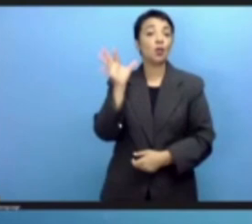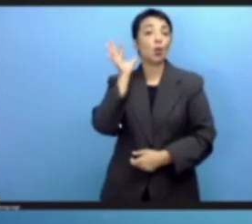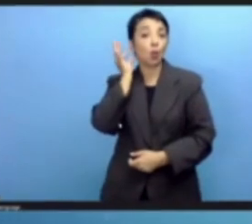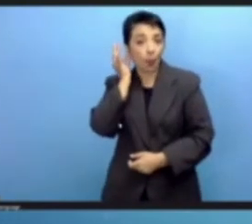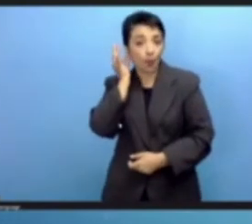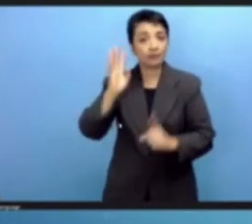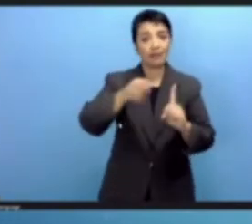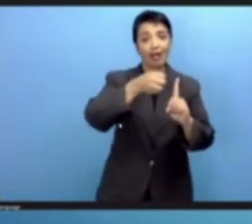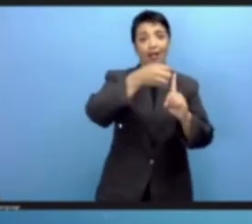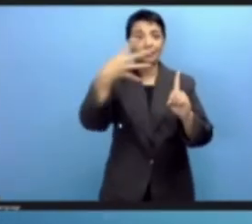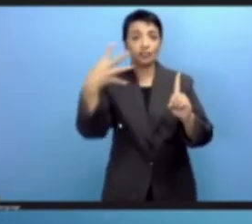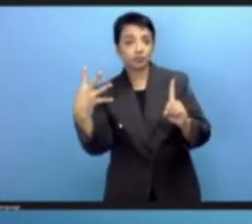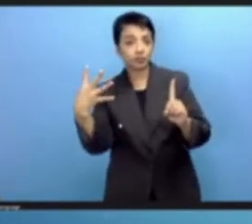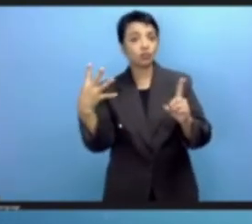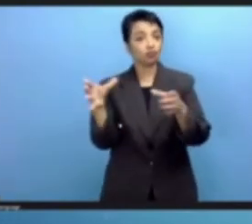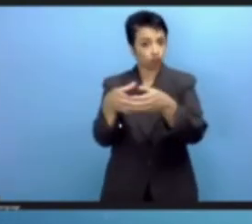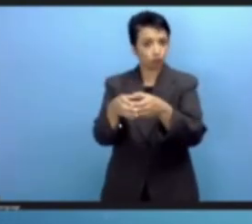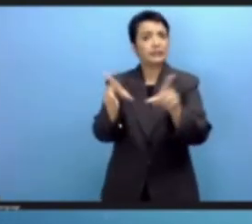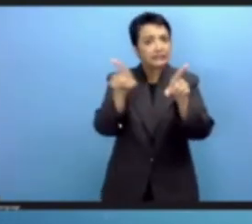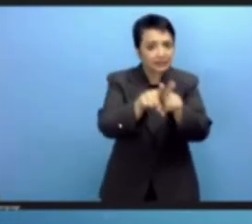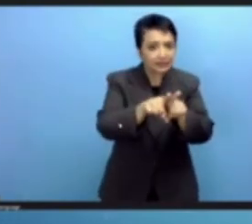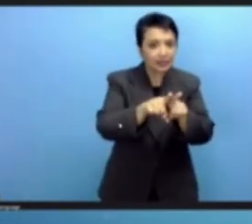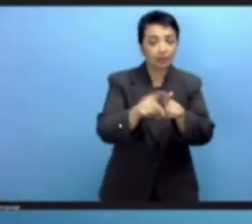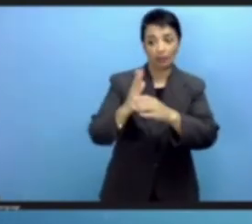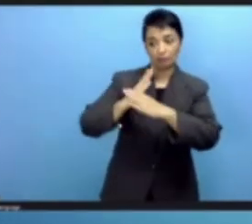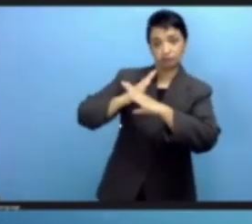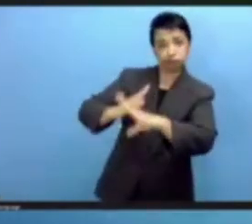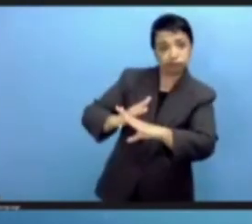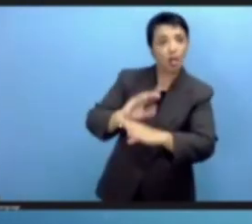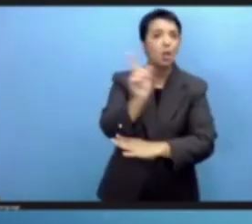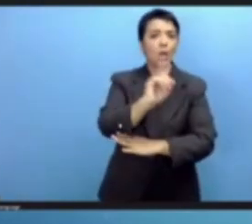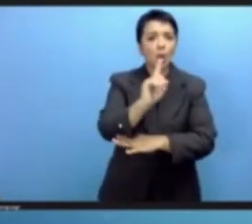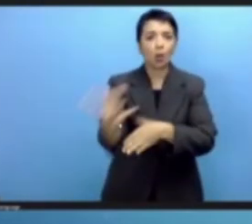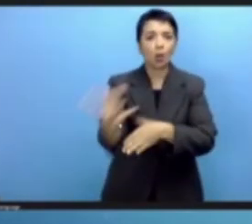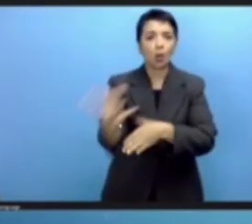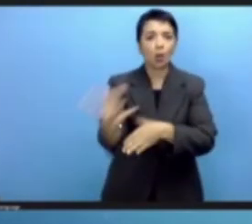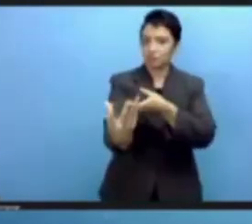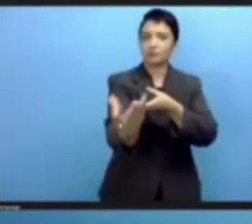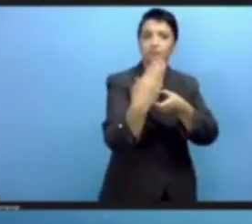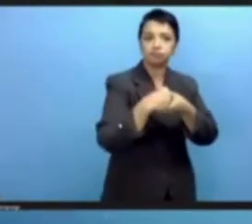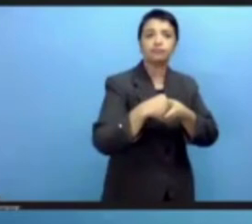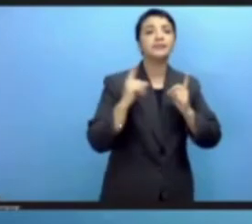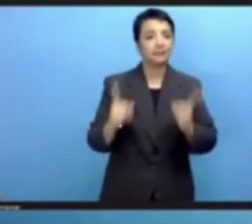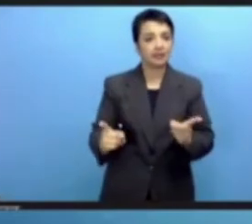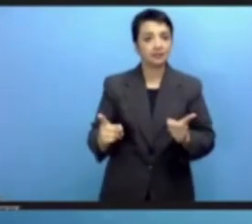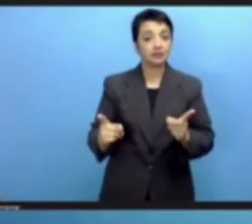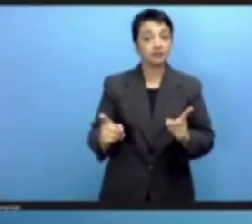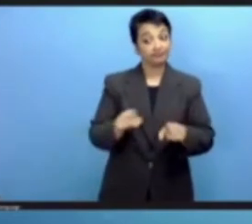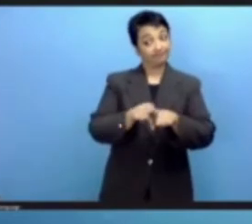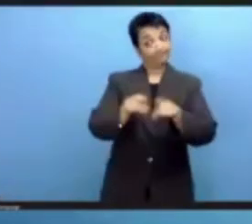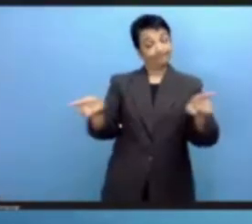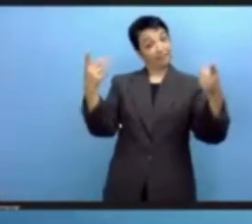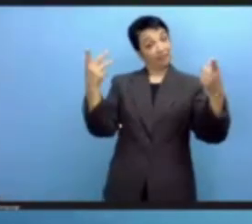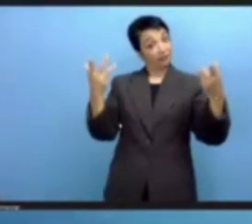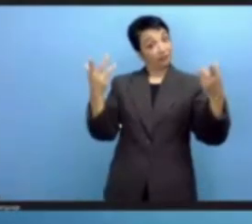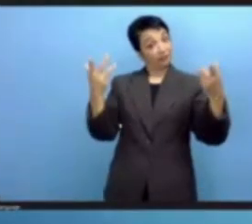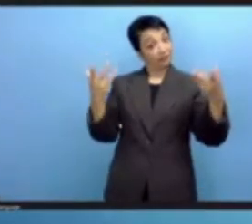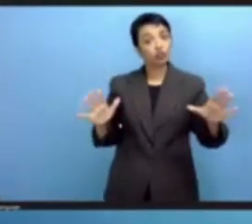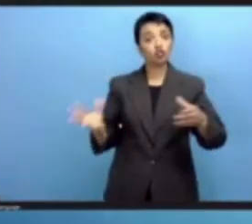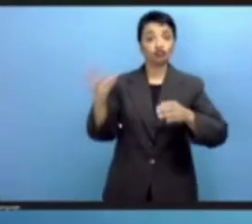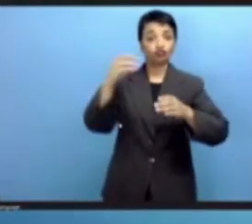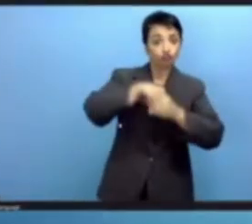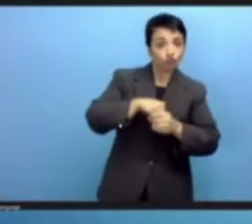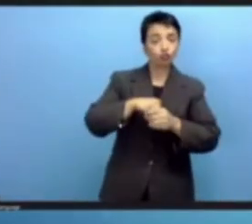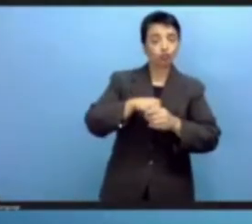groups should also be part of any discussion on these matters, and they have already played a key role in building a resilient and